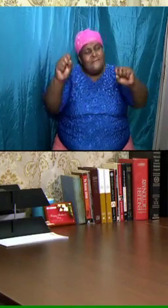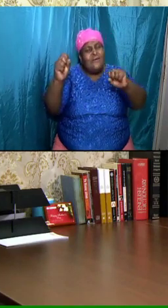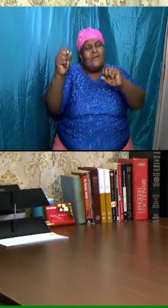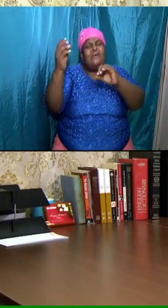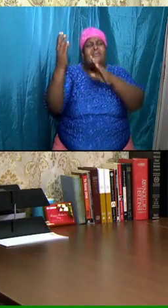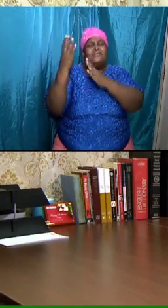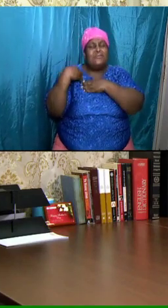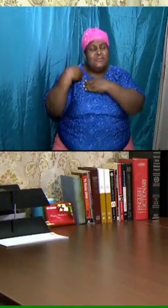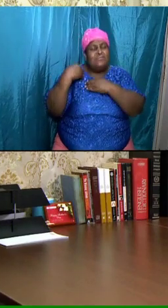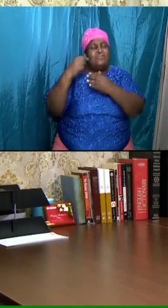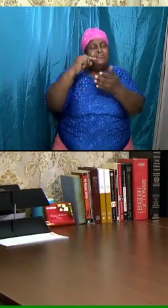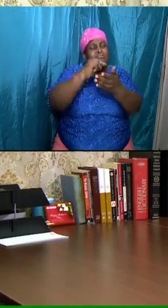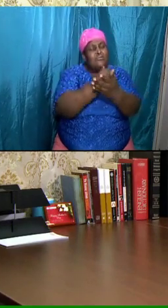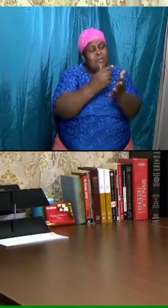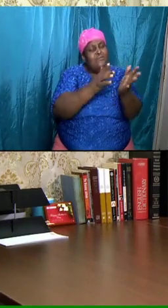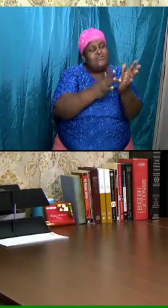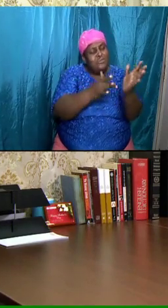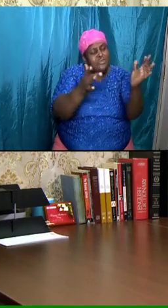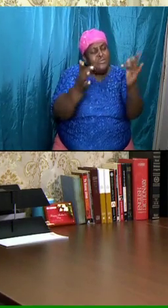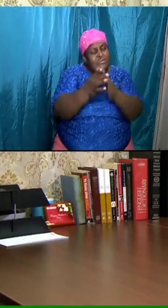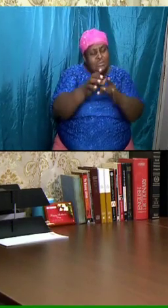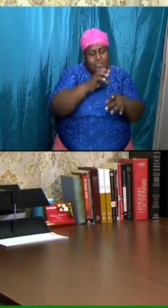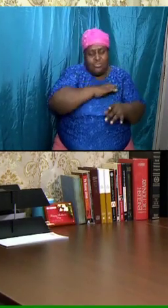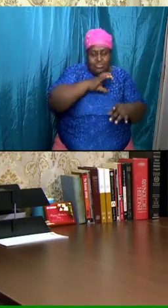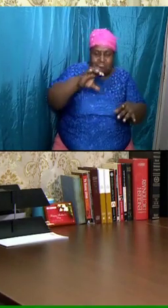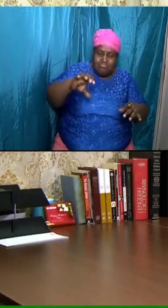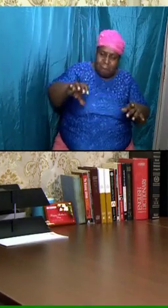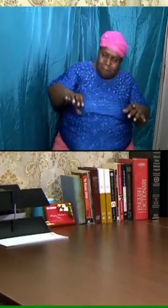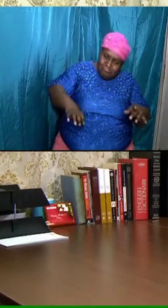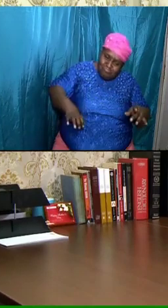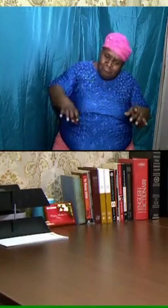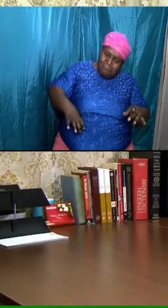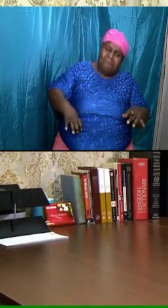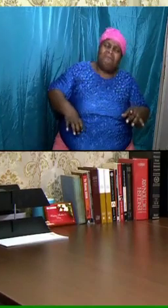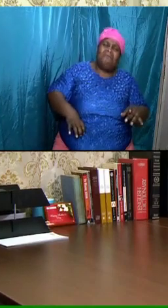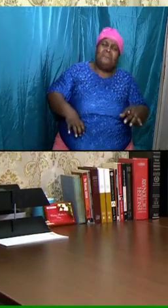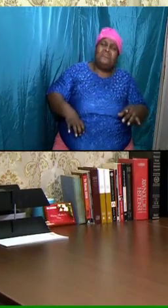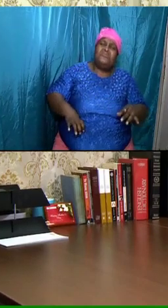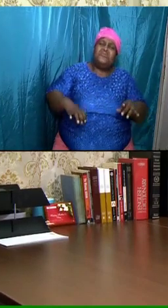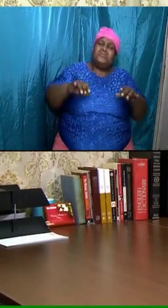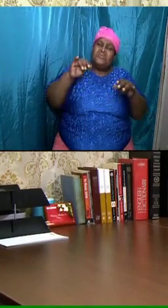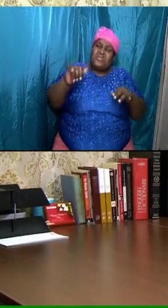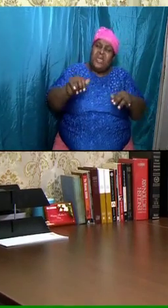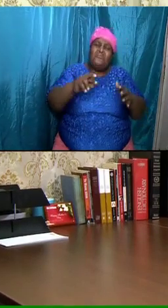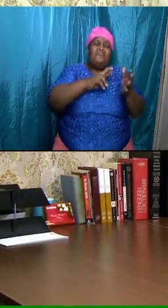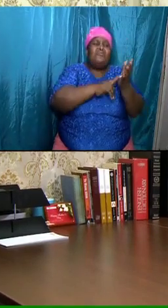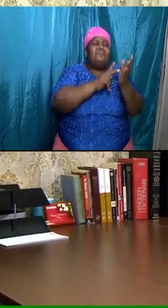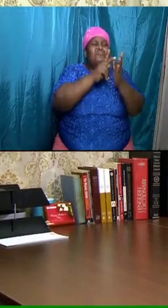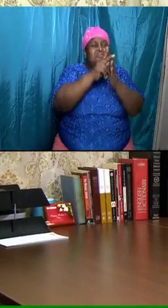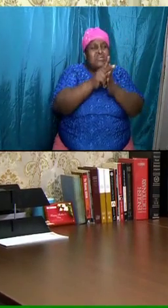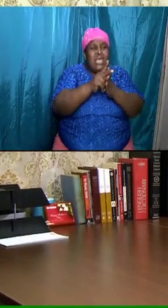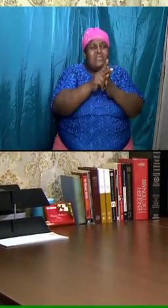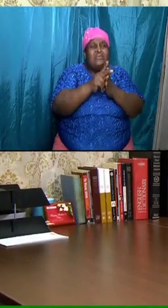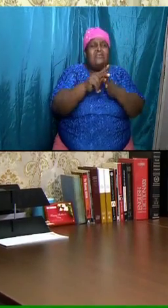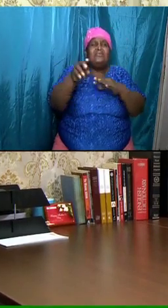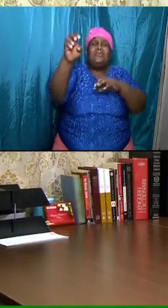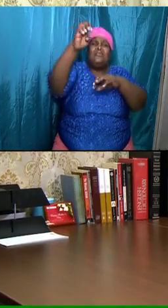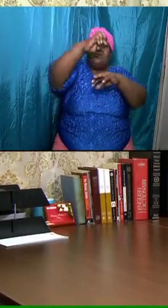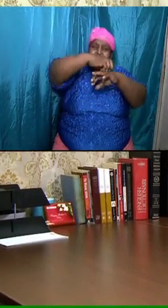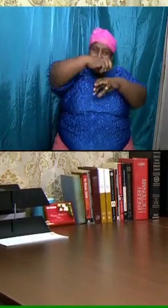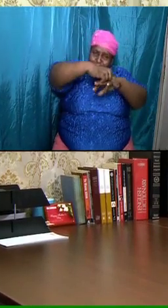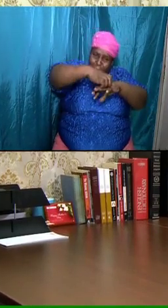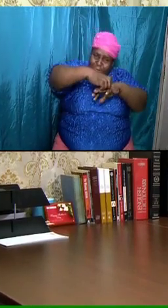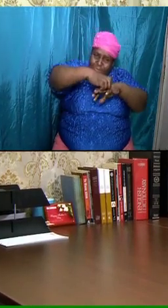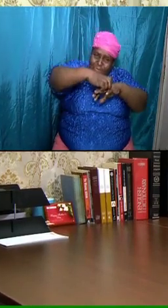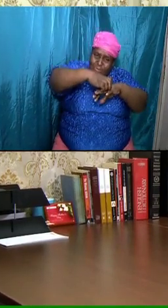Christ and that represented our esposa Paul said it he has esposa to one husband and he is